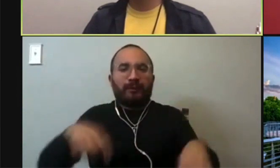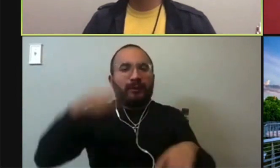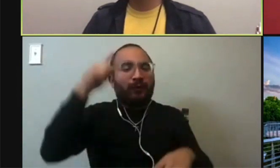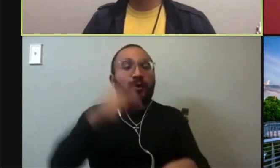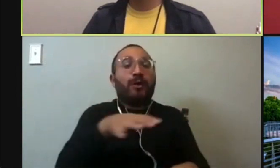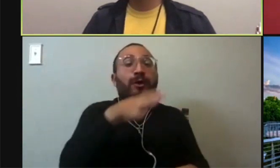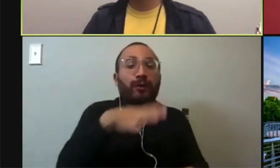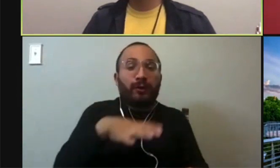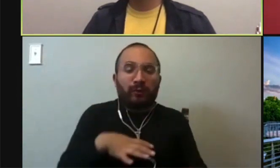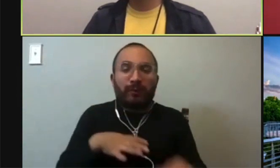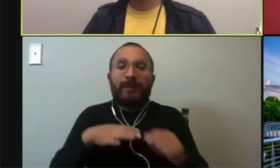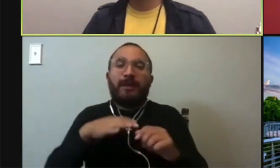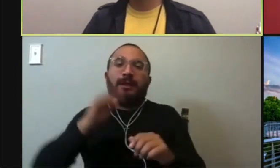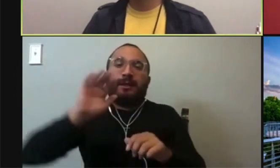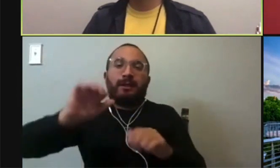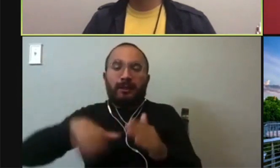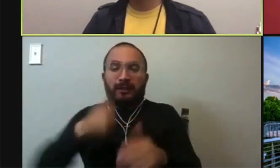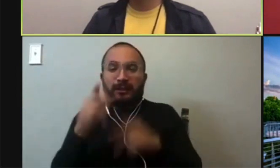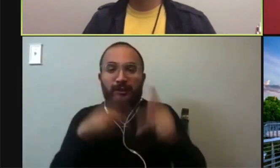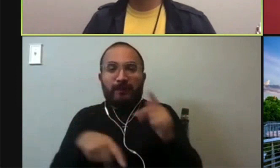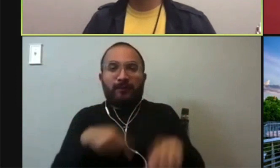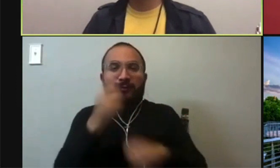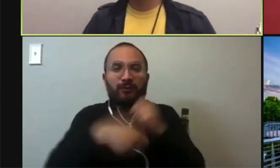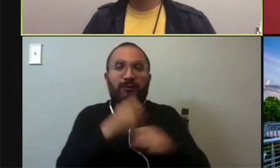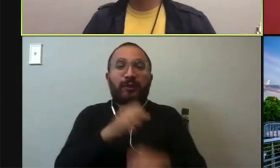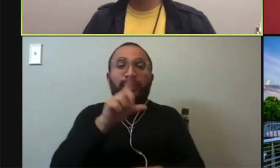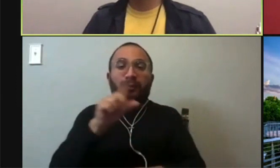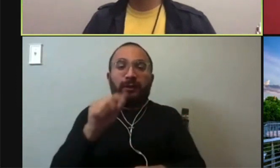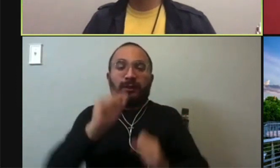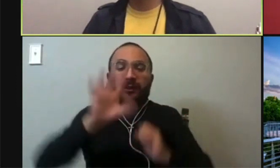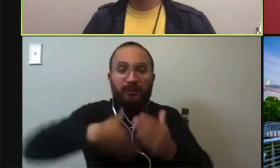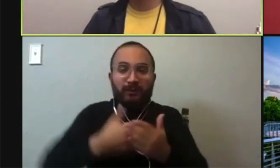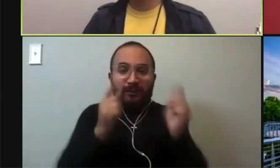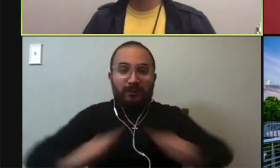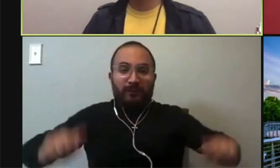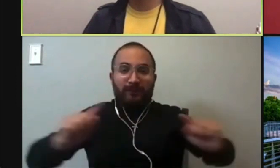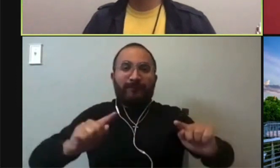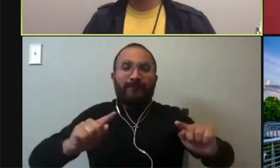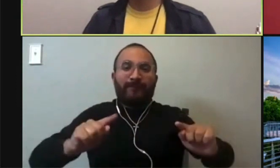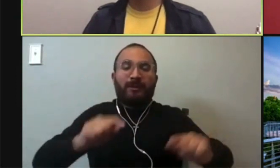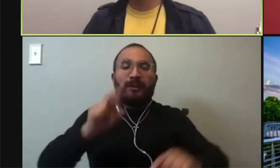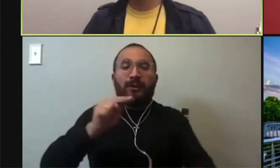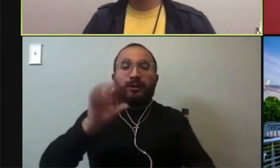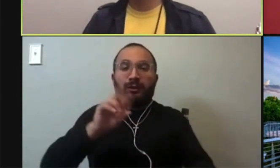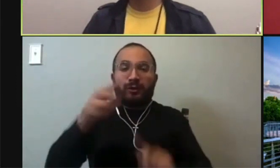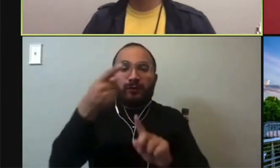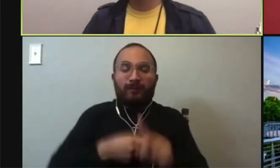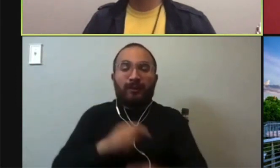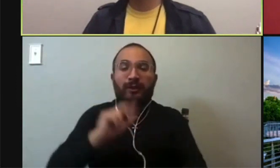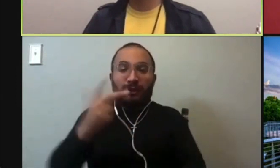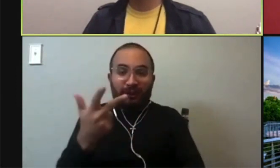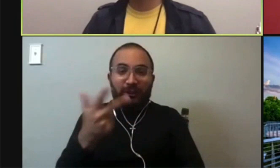And so thank you so much for having me here. I would like us all on November 3rd, 2020,